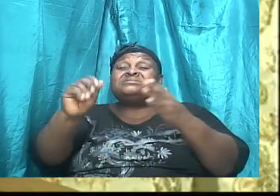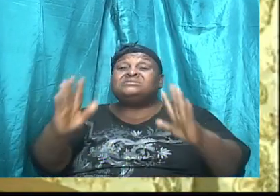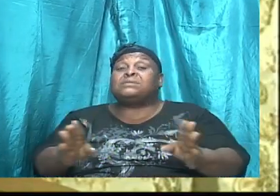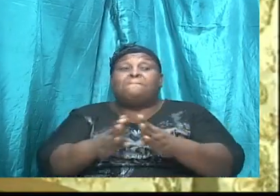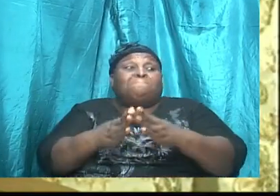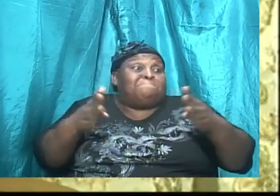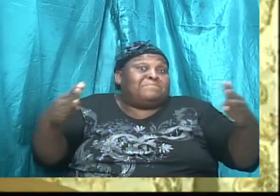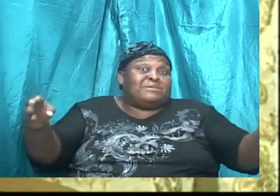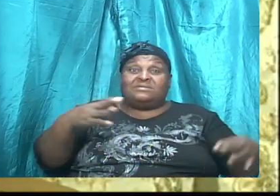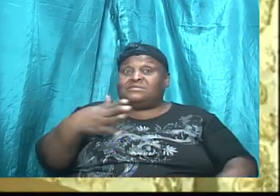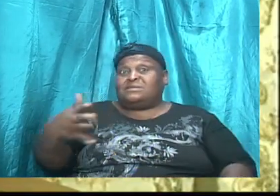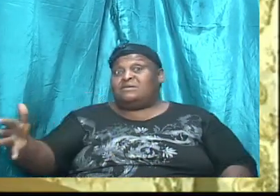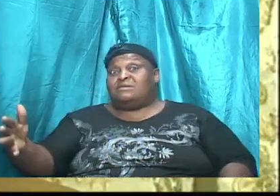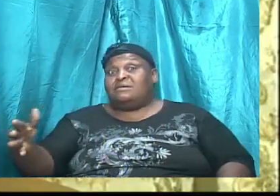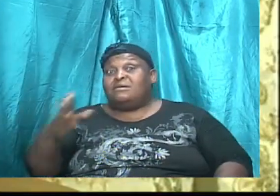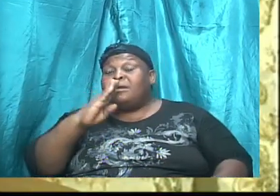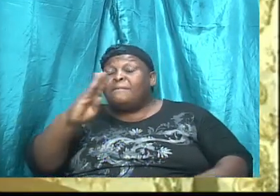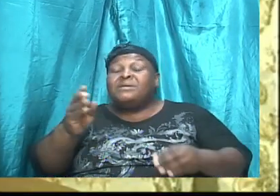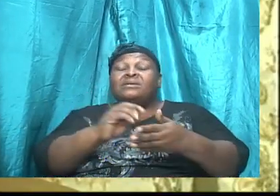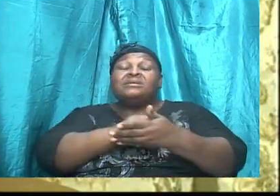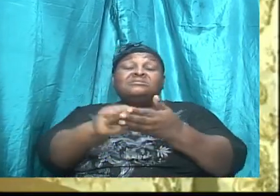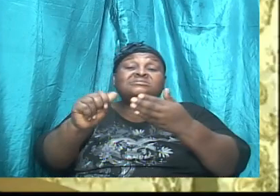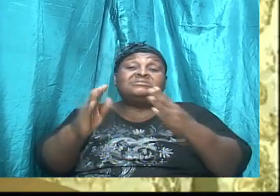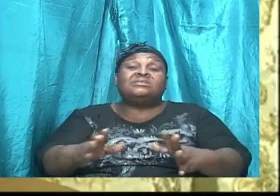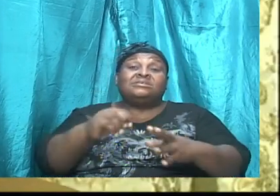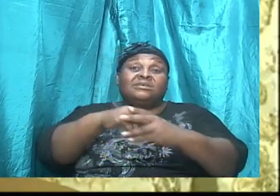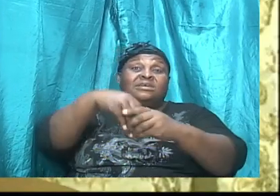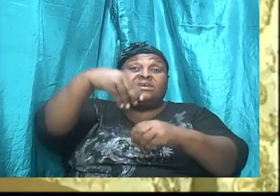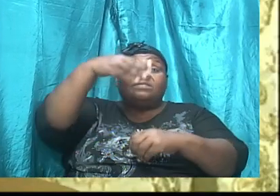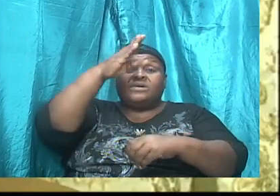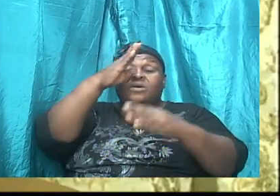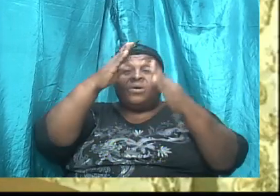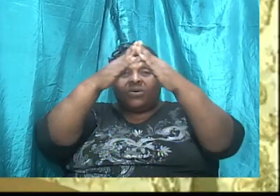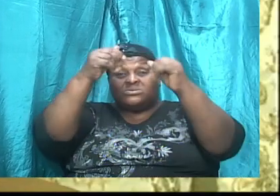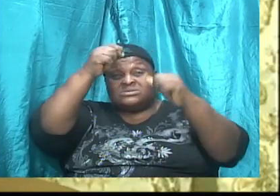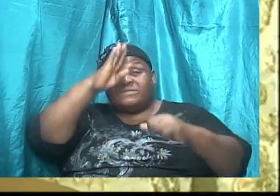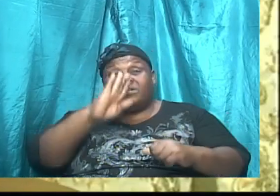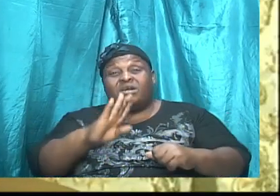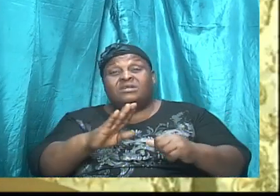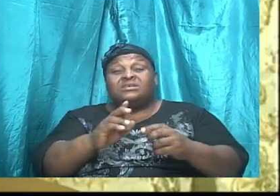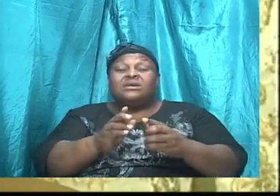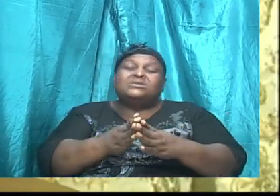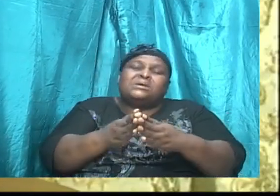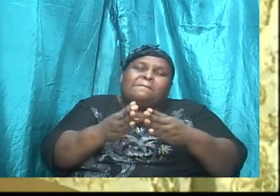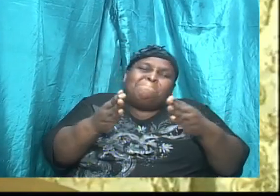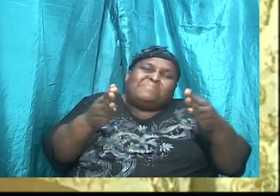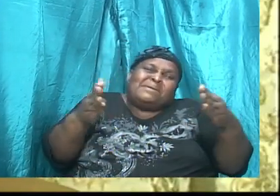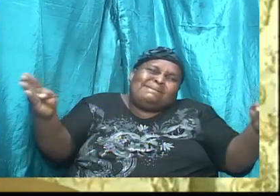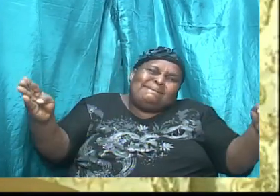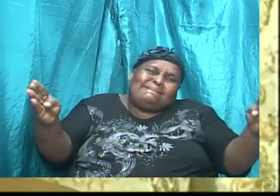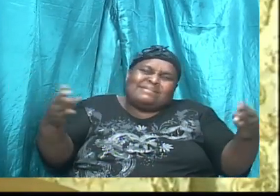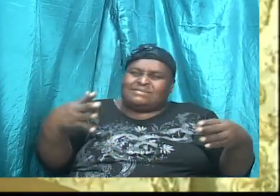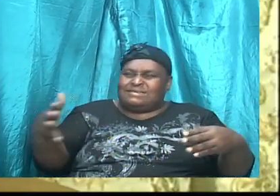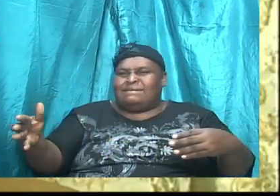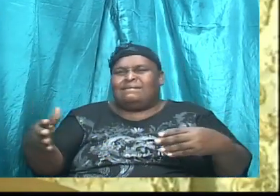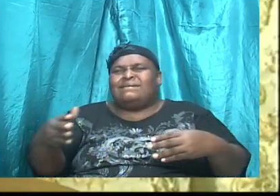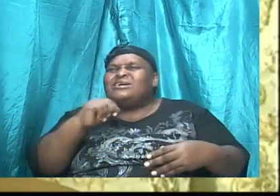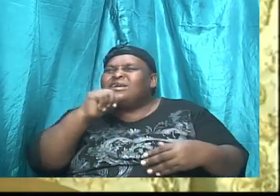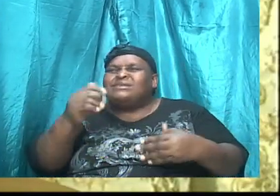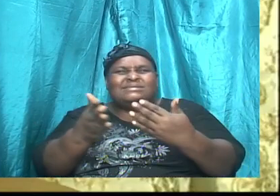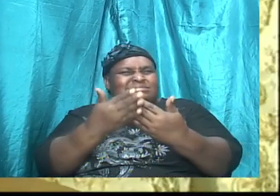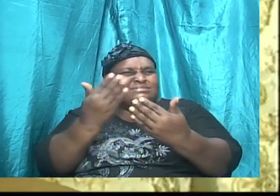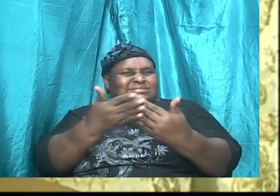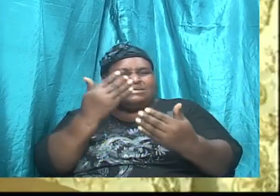a saint in the house of God is a huge thing. It's not a simple thing. It's a huge thing